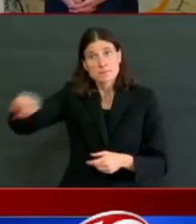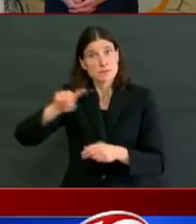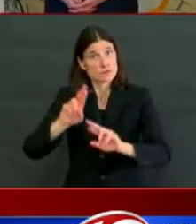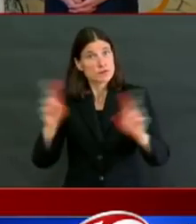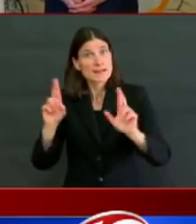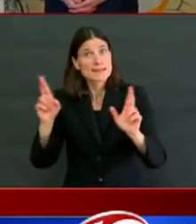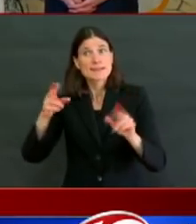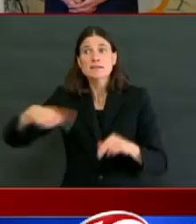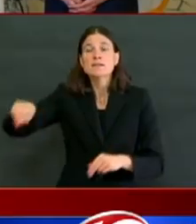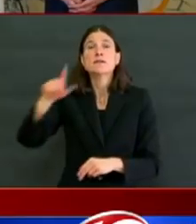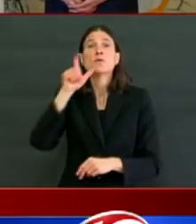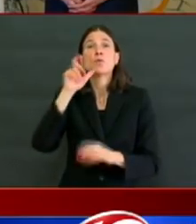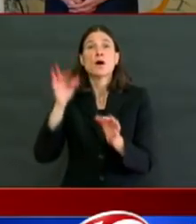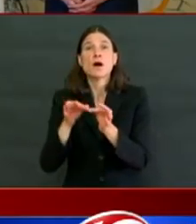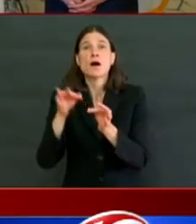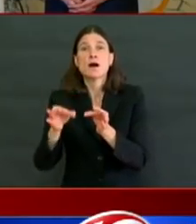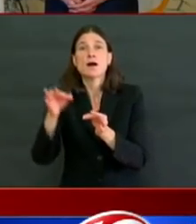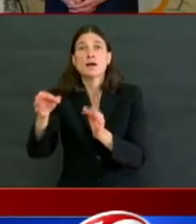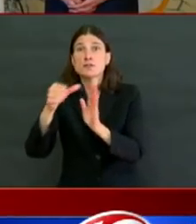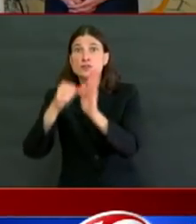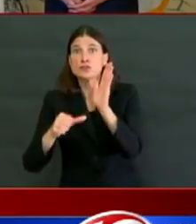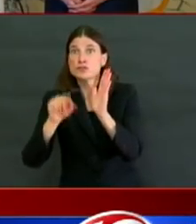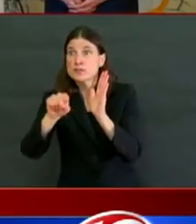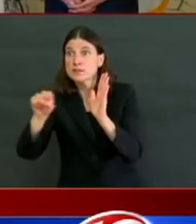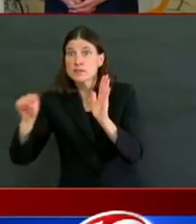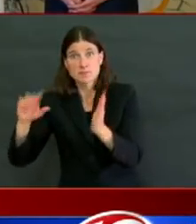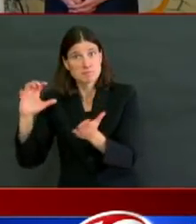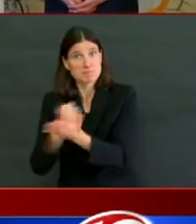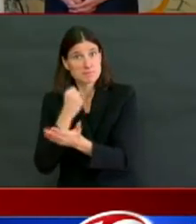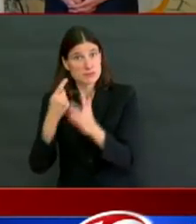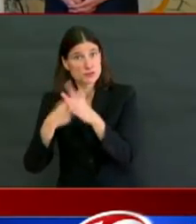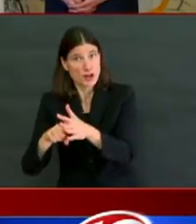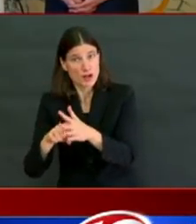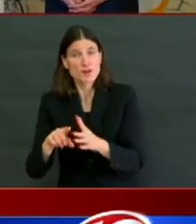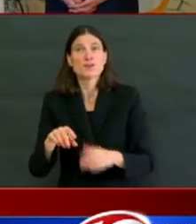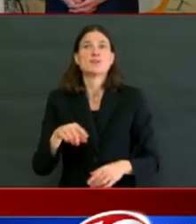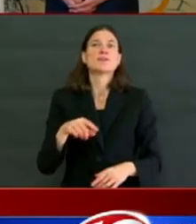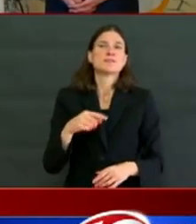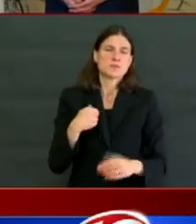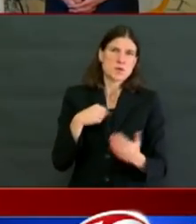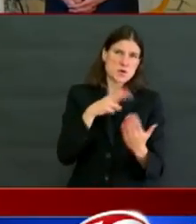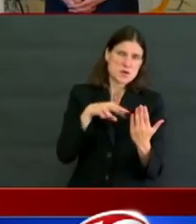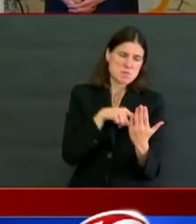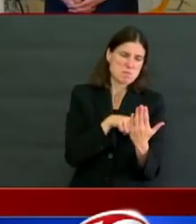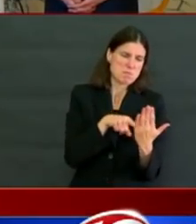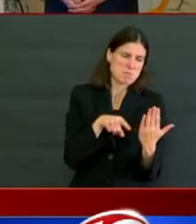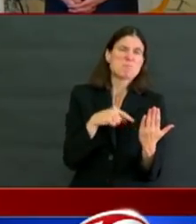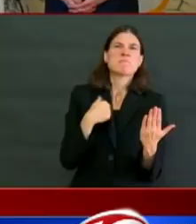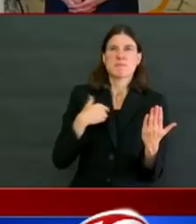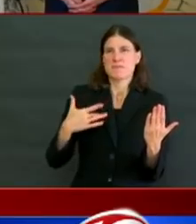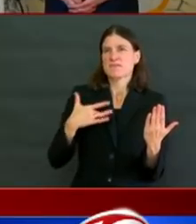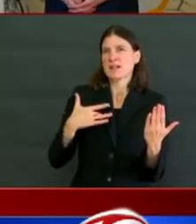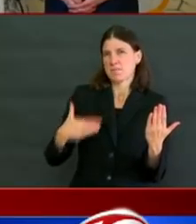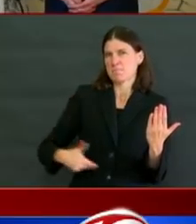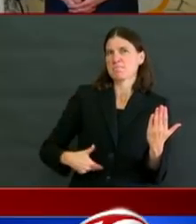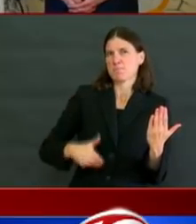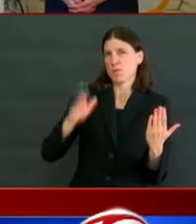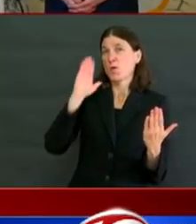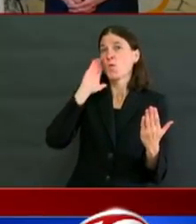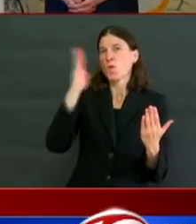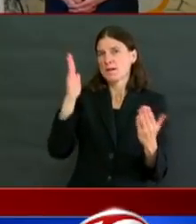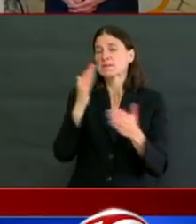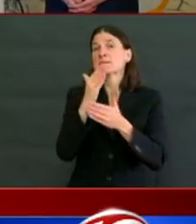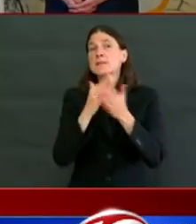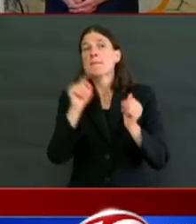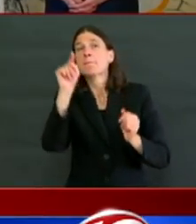back up here making some announcements that certain hospitals are going to be back in the business, if not next